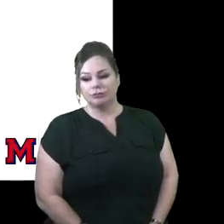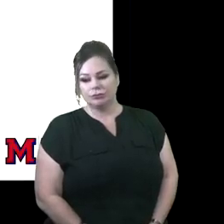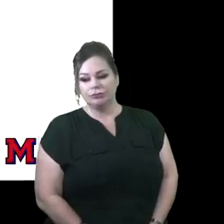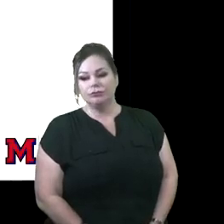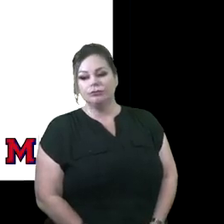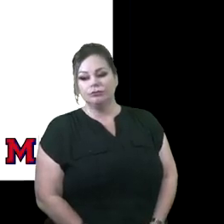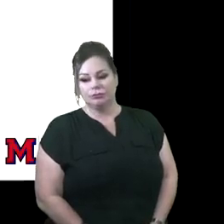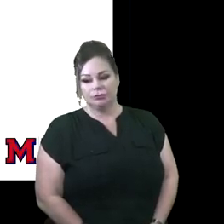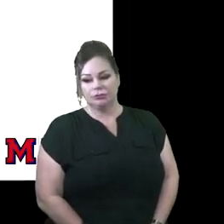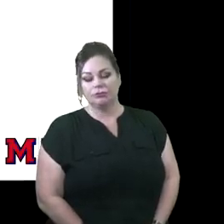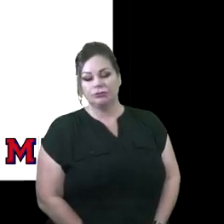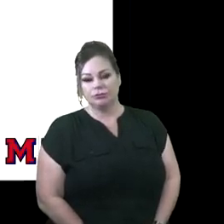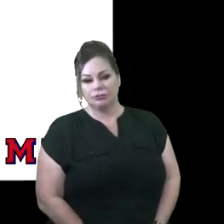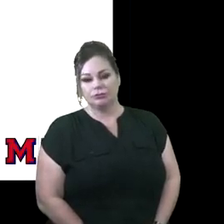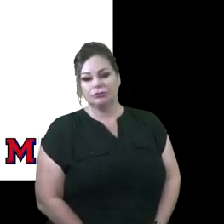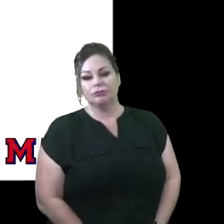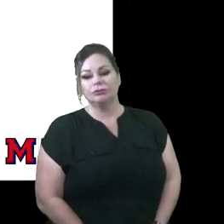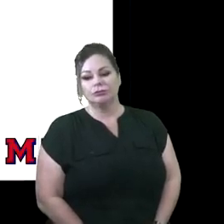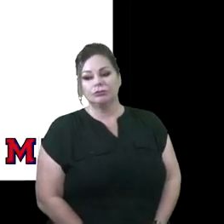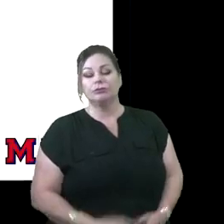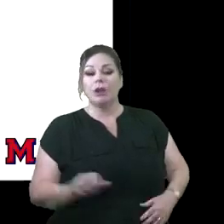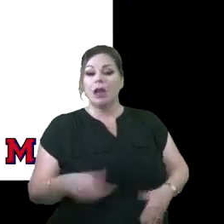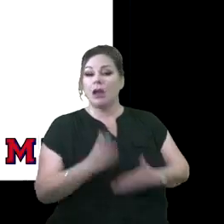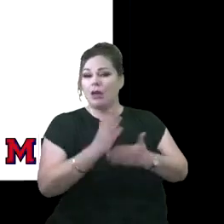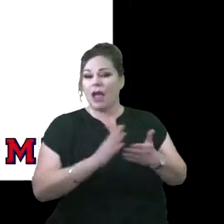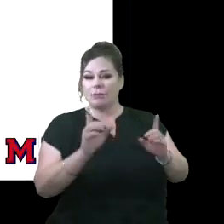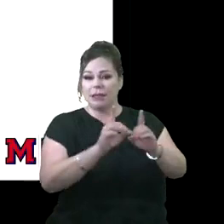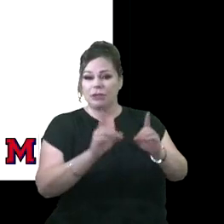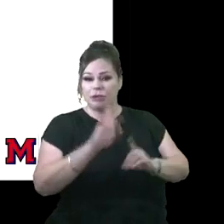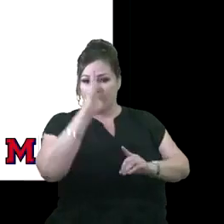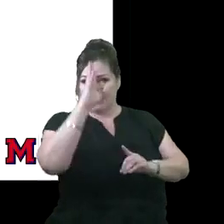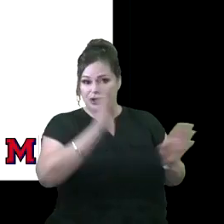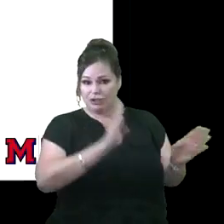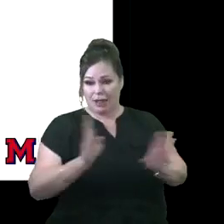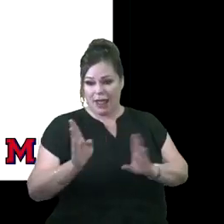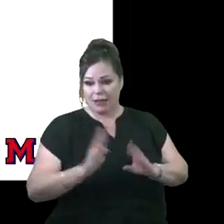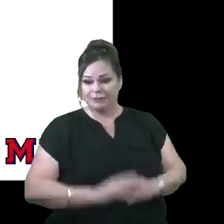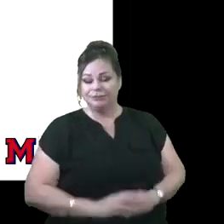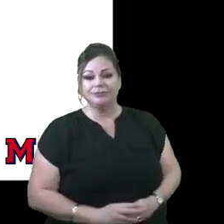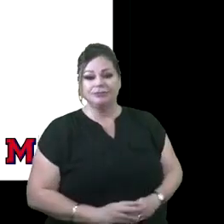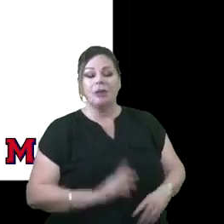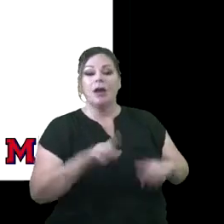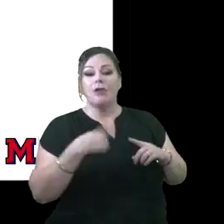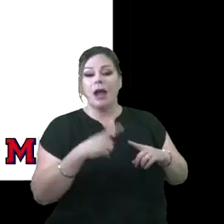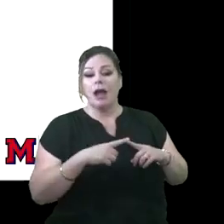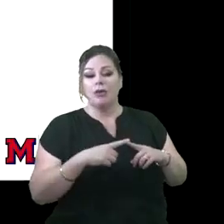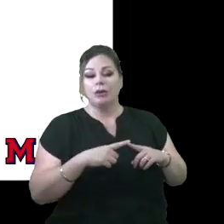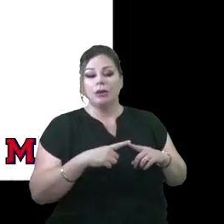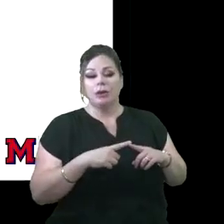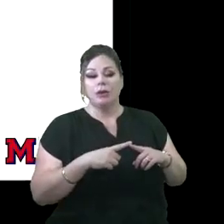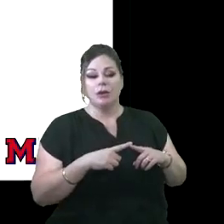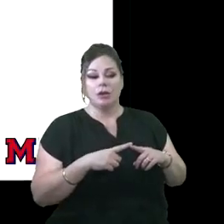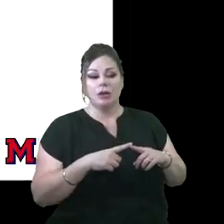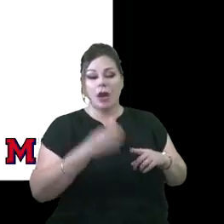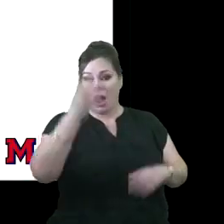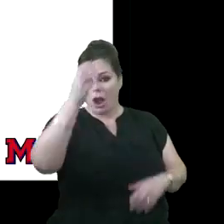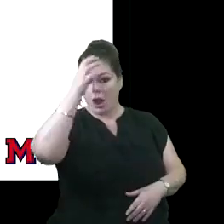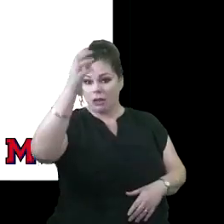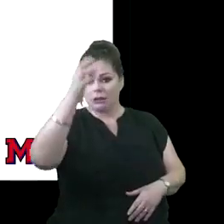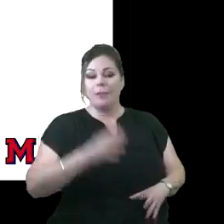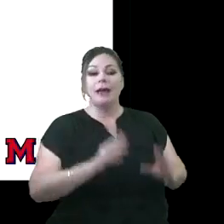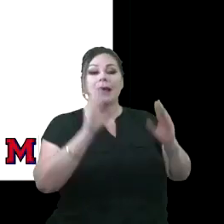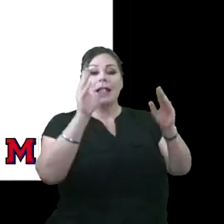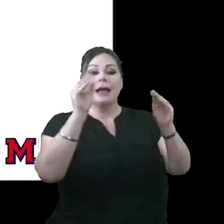Another aspect of our district of innovation plan is around this whole concept around teacher